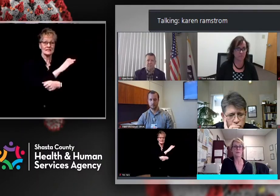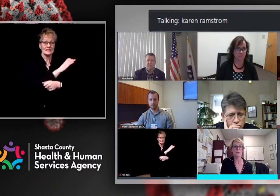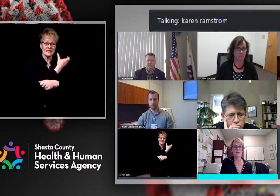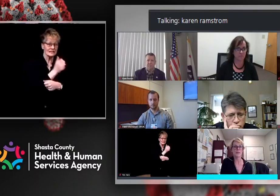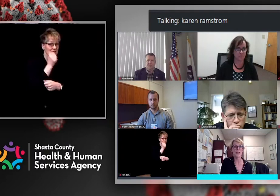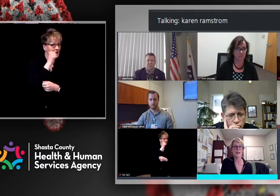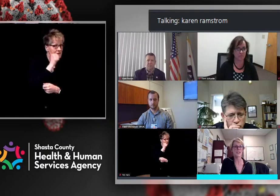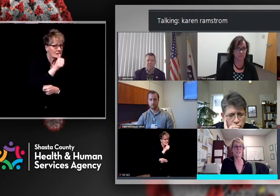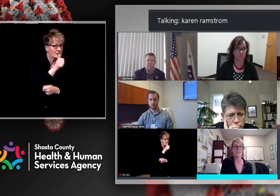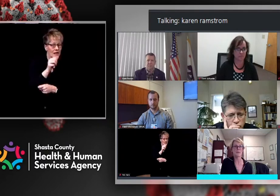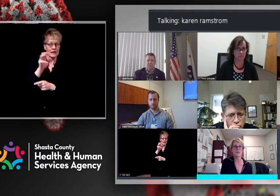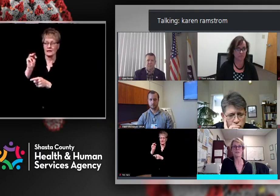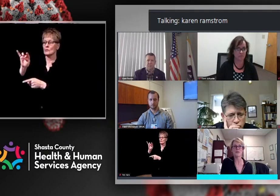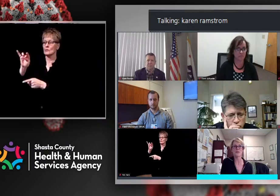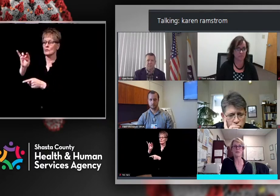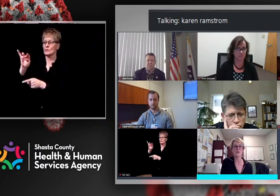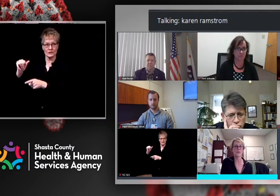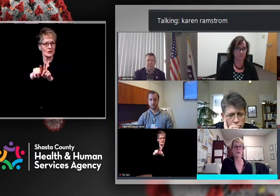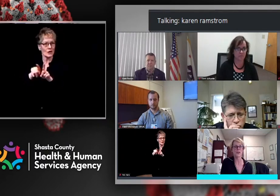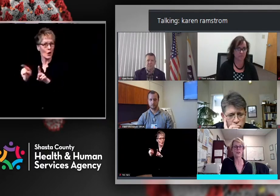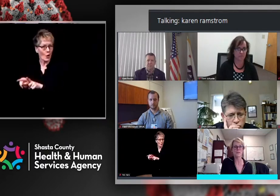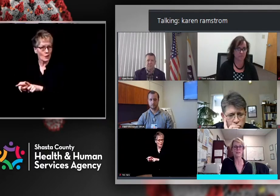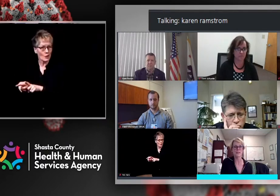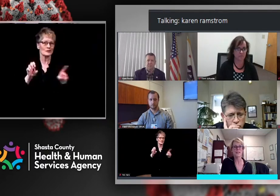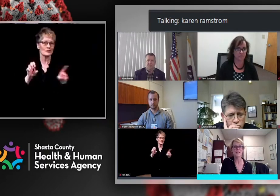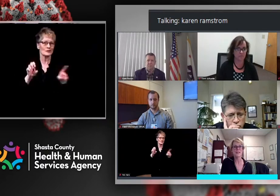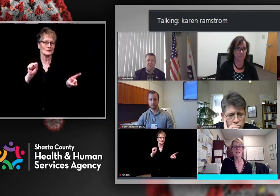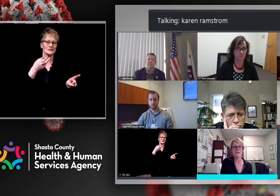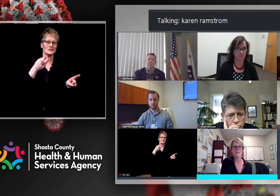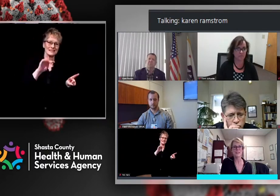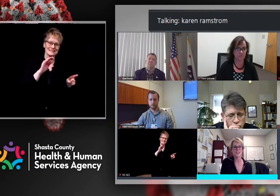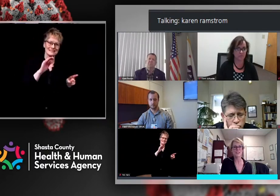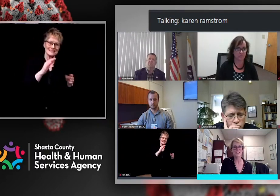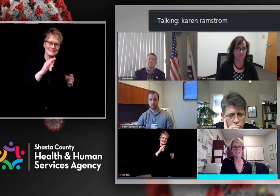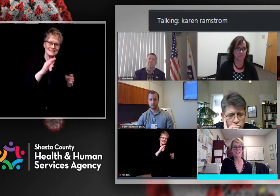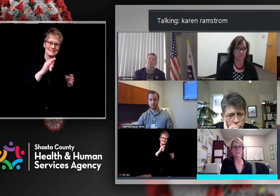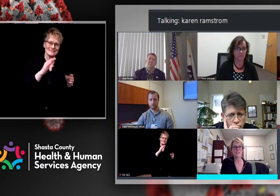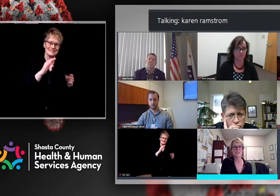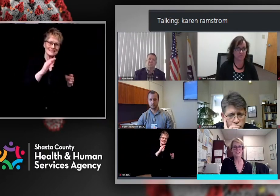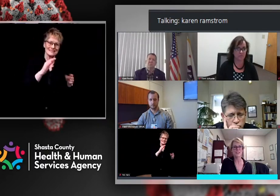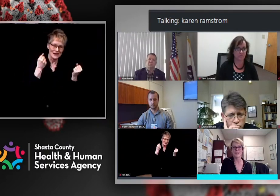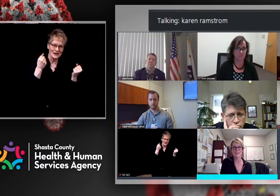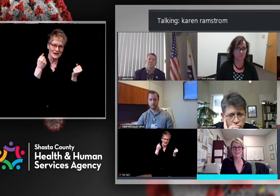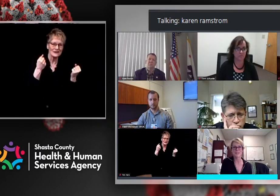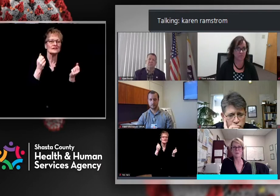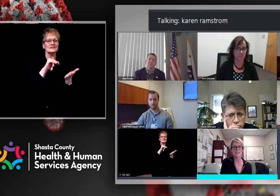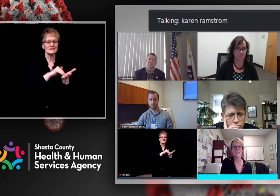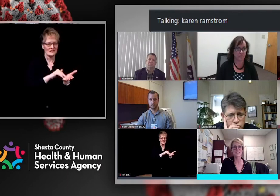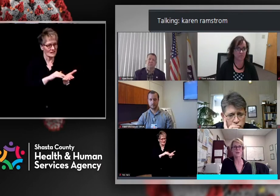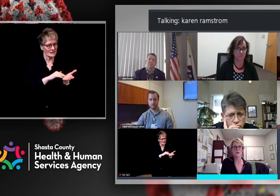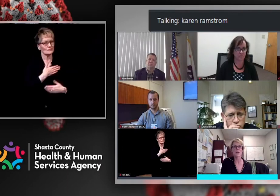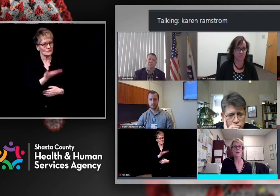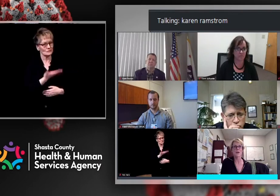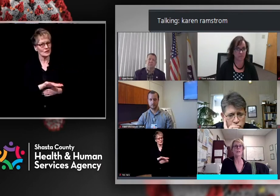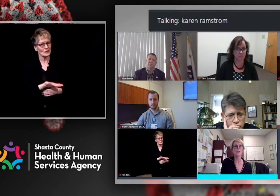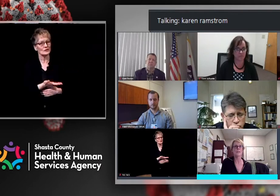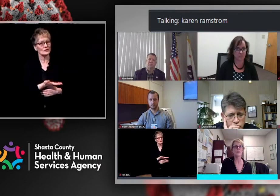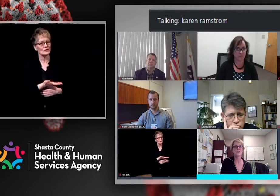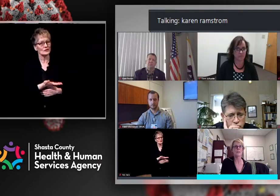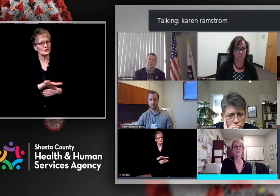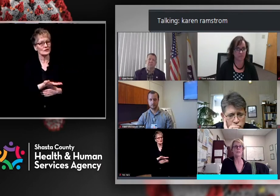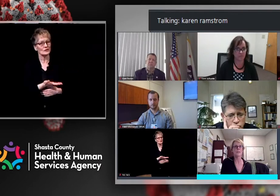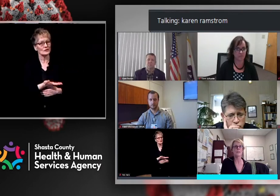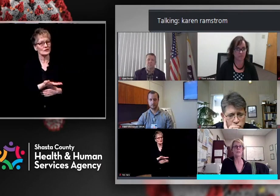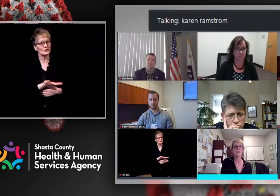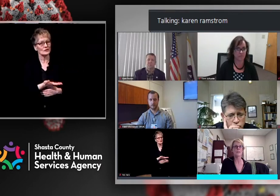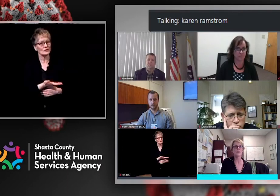has been doing that. Shasta Community Health Center has volunteered to augment Shasta Community Health Center's clinics, as is Mercy. And so all of